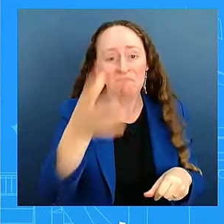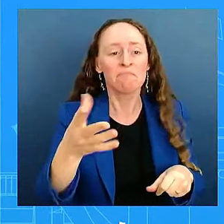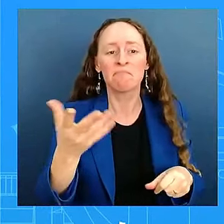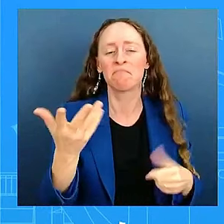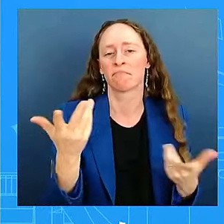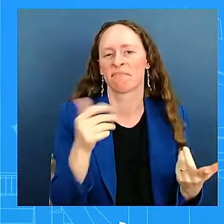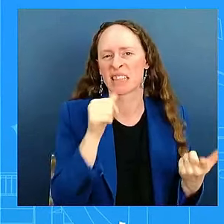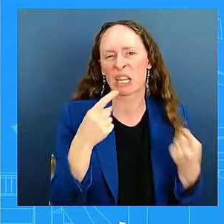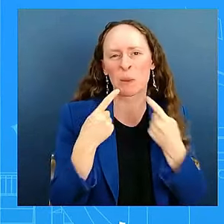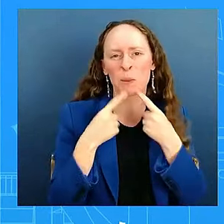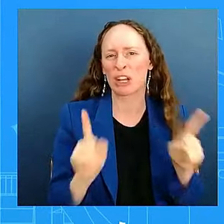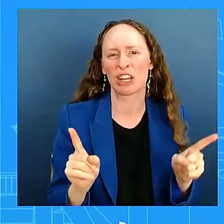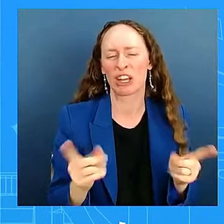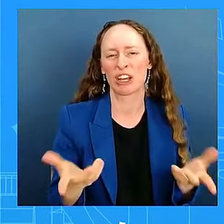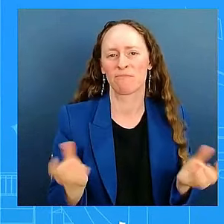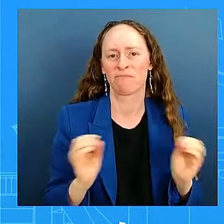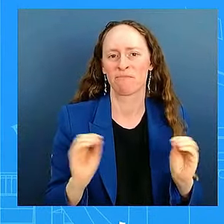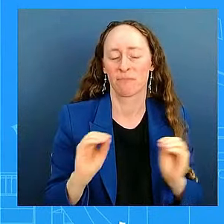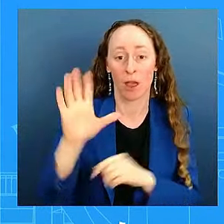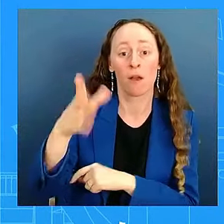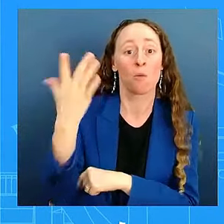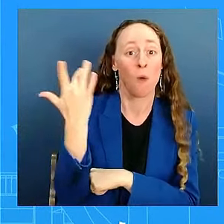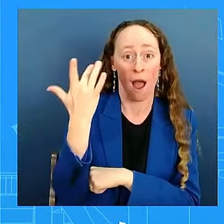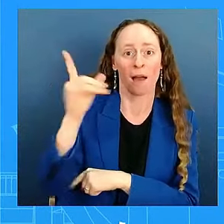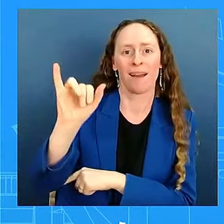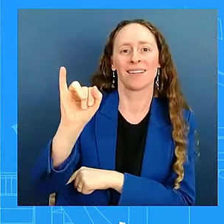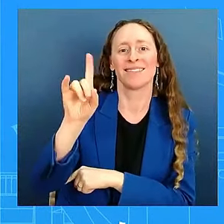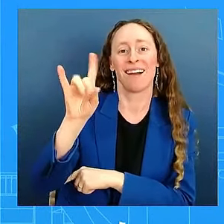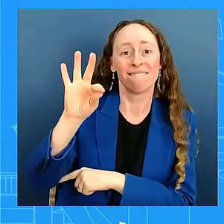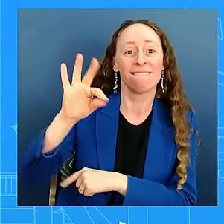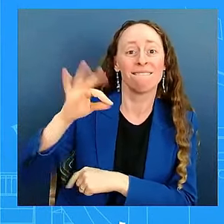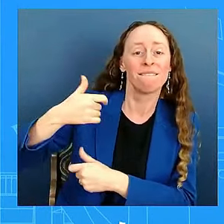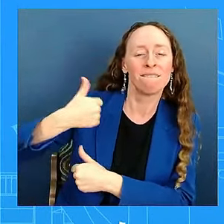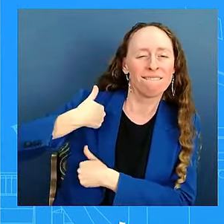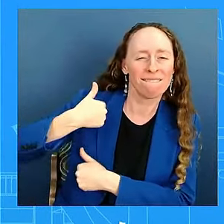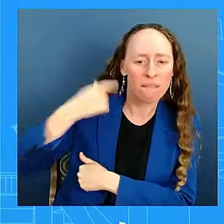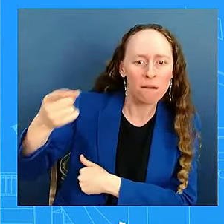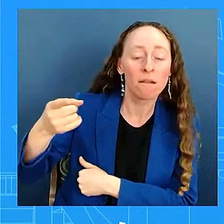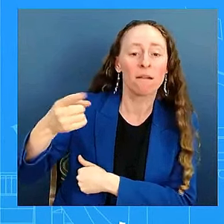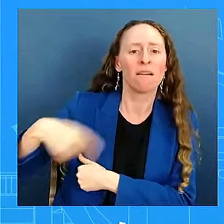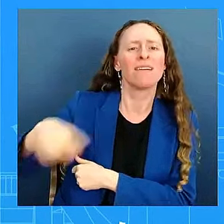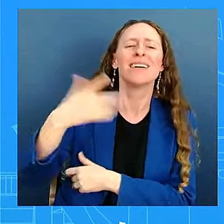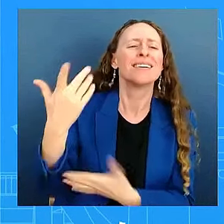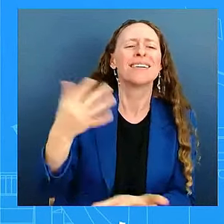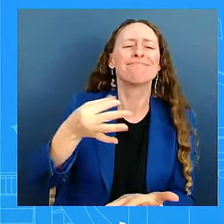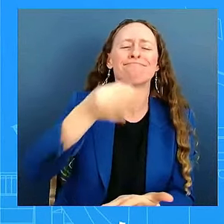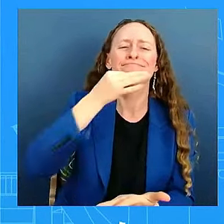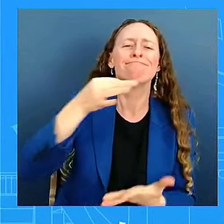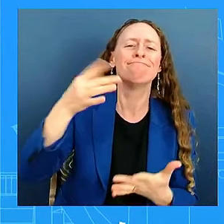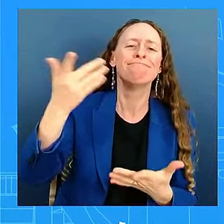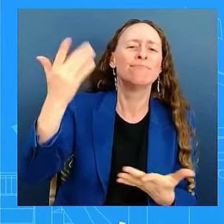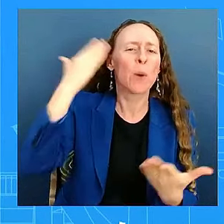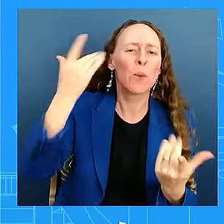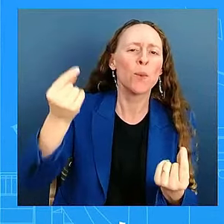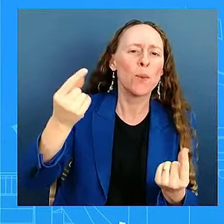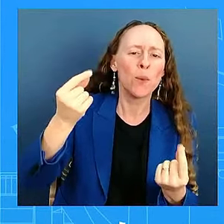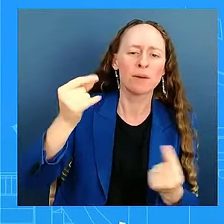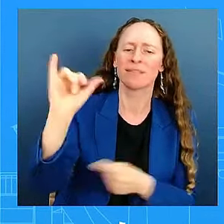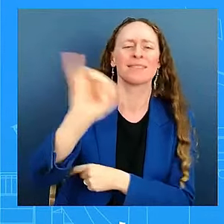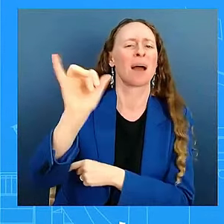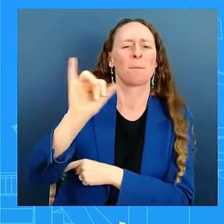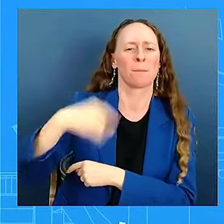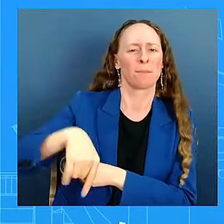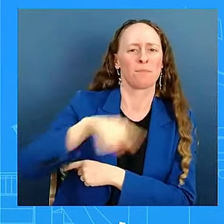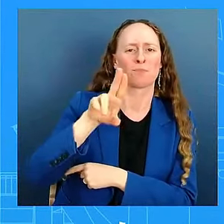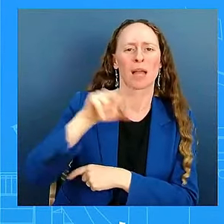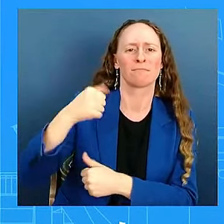of the IDF, but in no small part because of the skilled work of the U.S. military and meticulous joint planning in anticipation